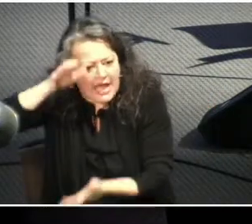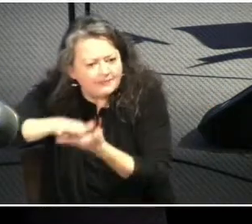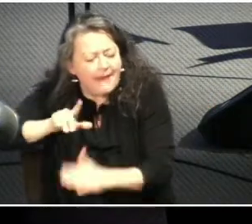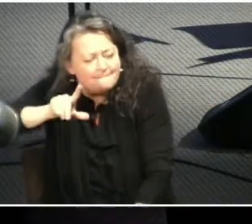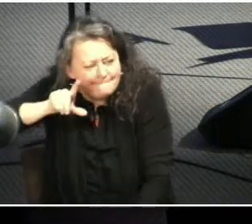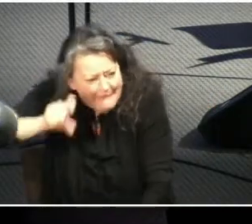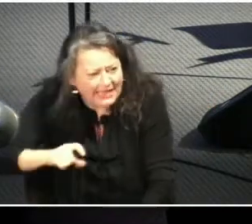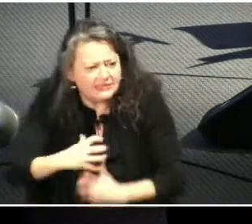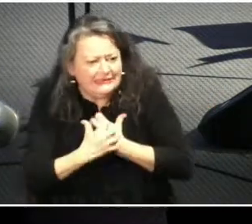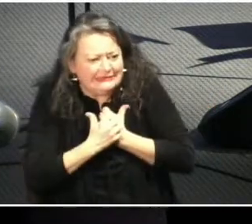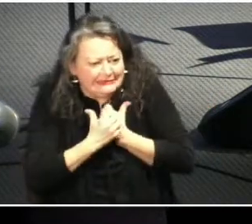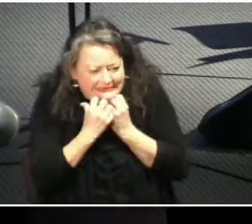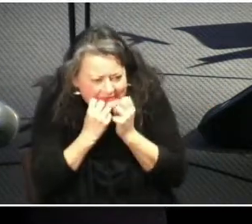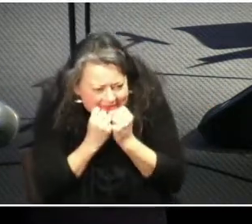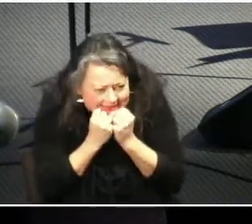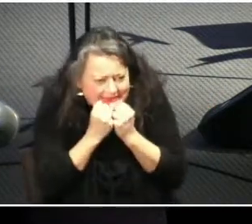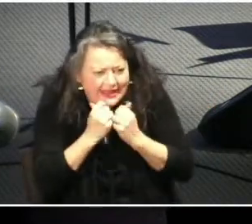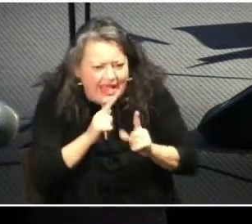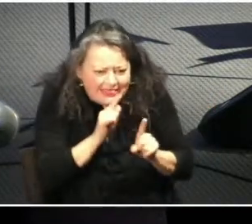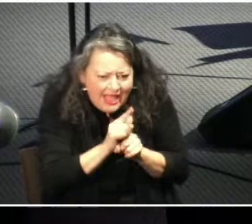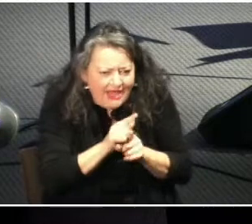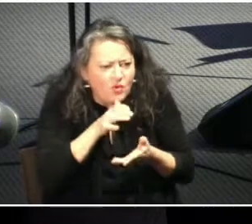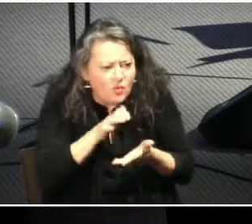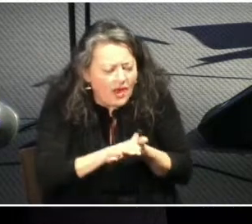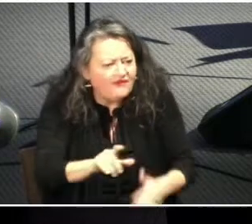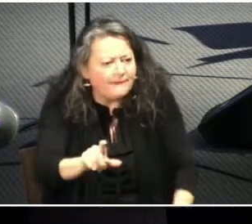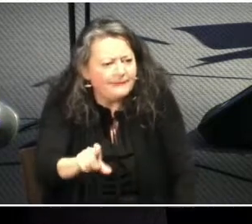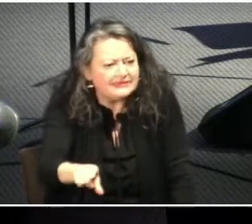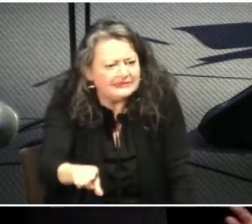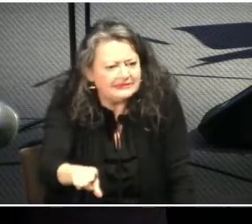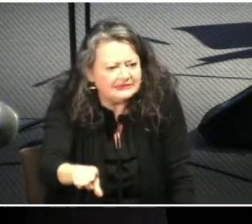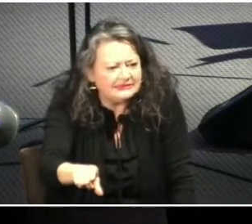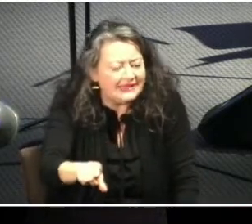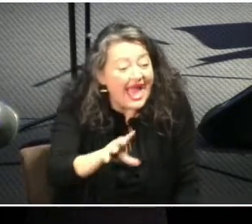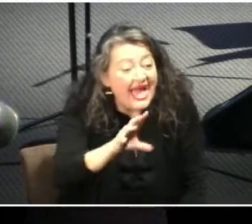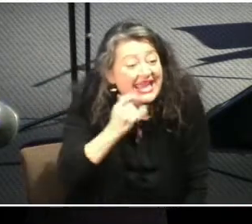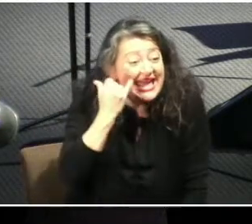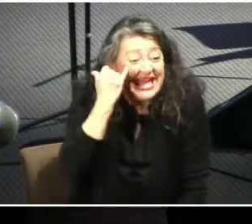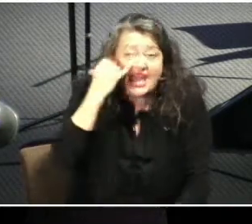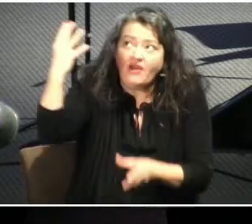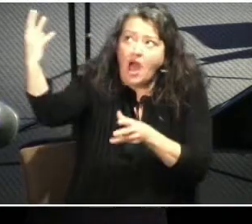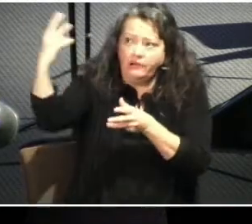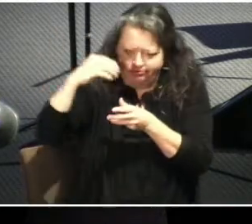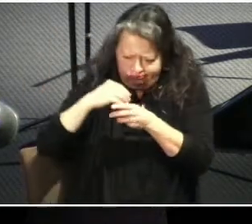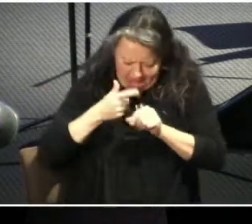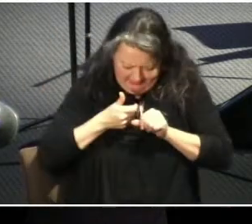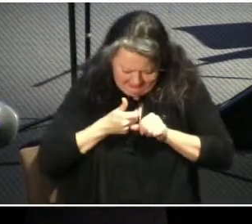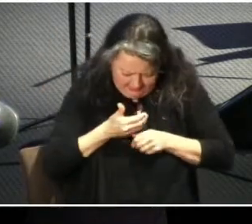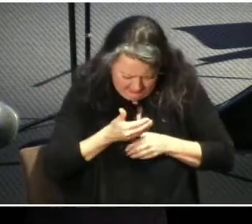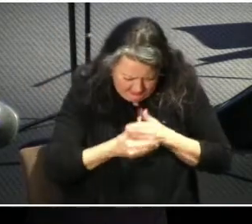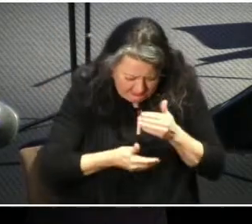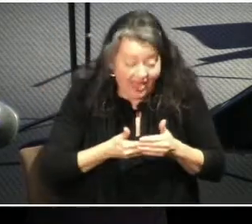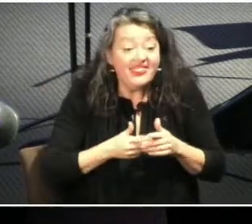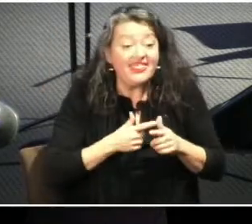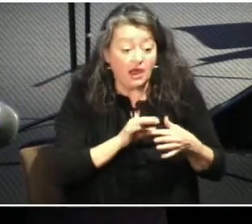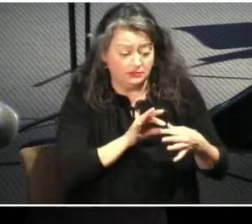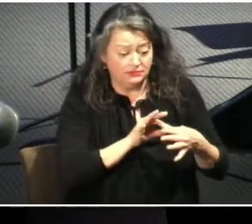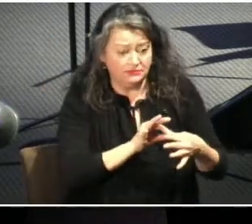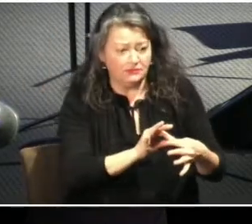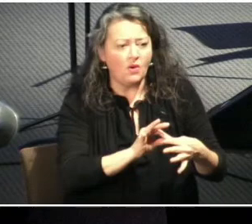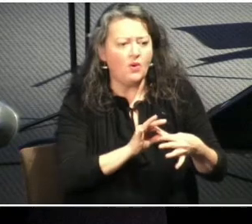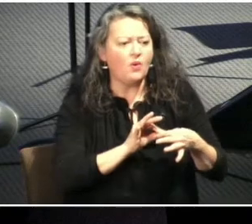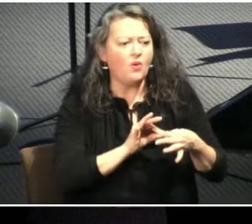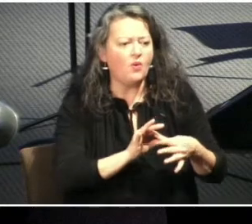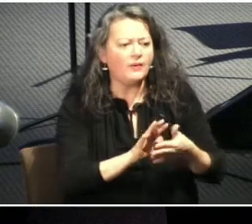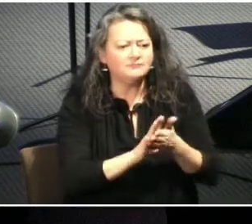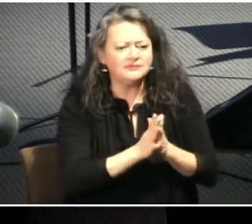seriously and lives them out by God's empowerment, it greatly increases the likelihood of